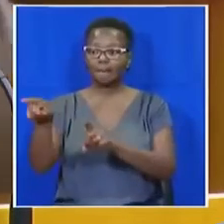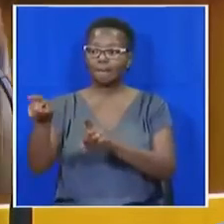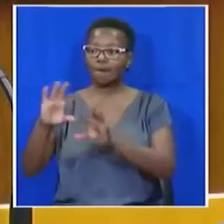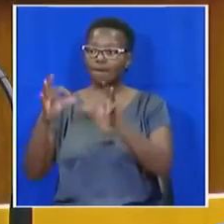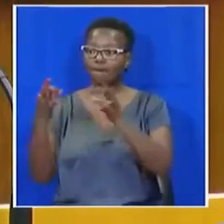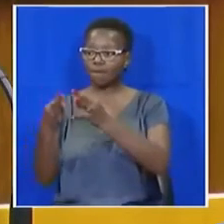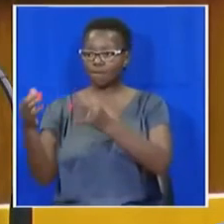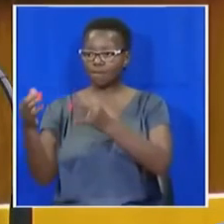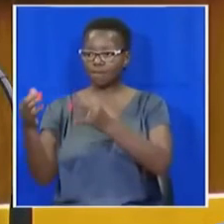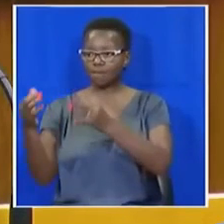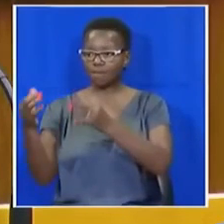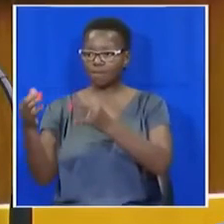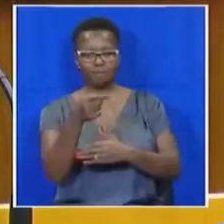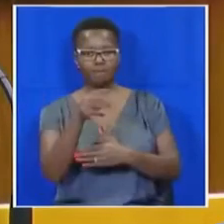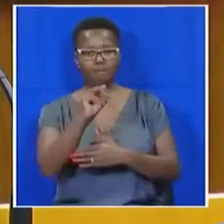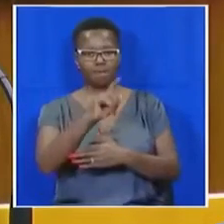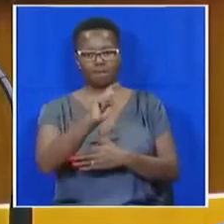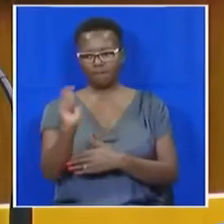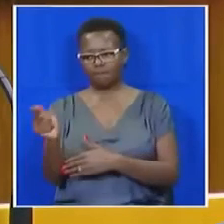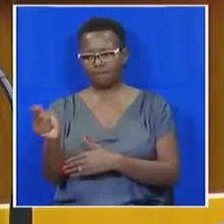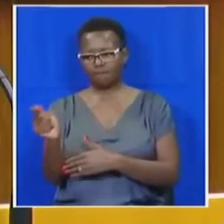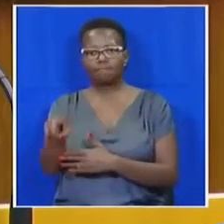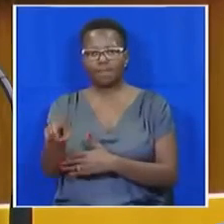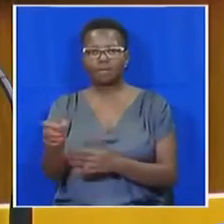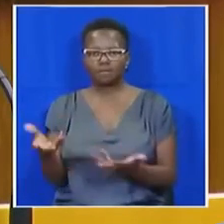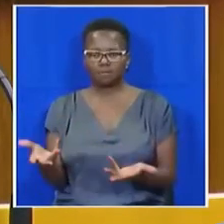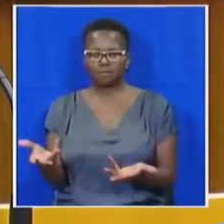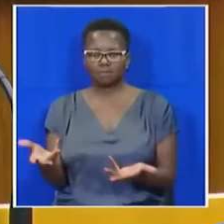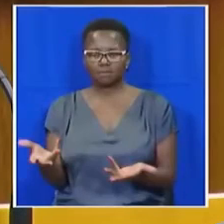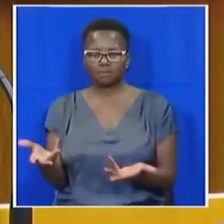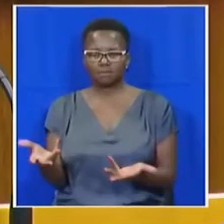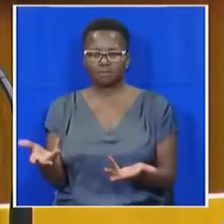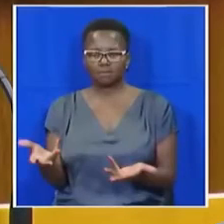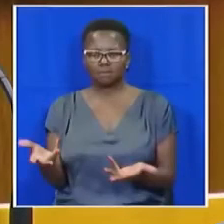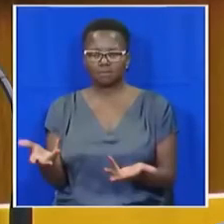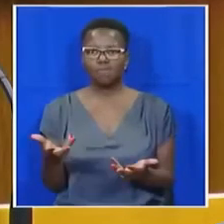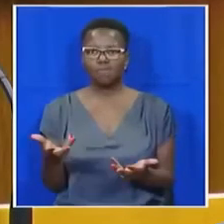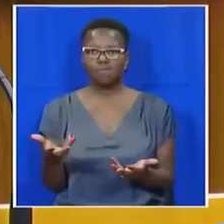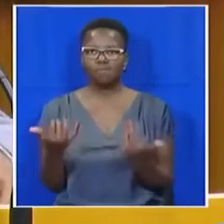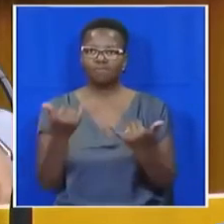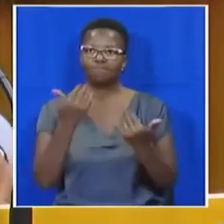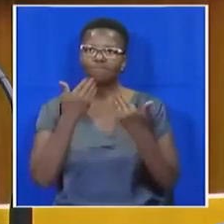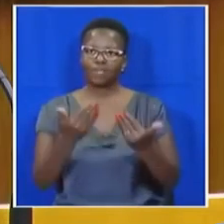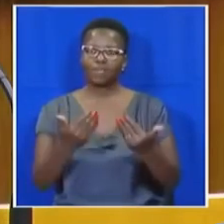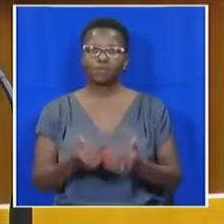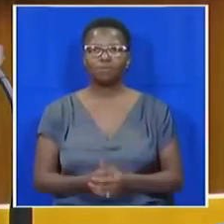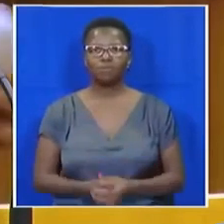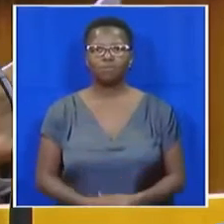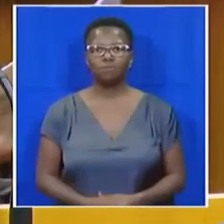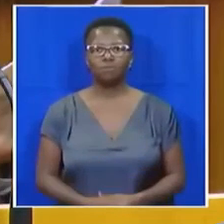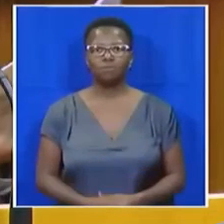those to benefit those for next of those people that have passed. Thank you very much.